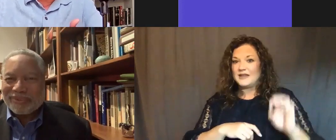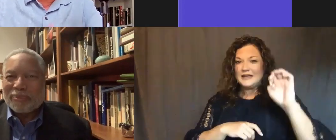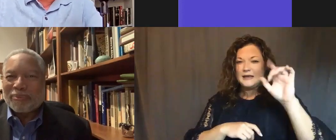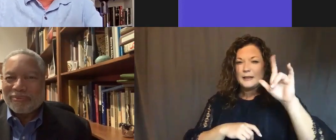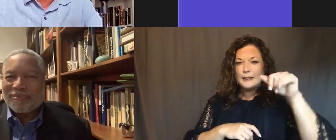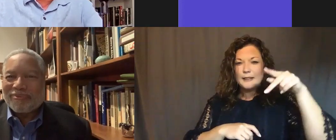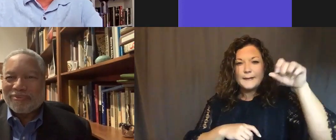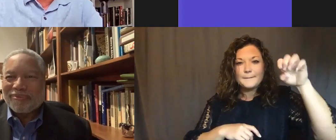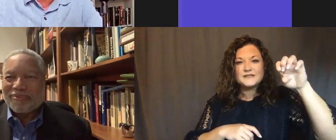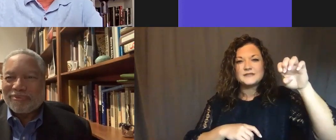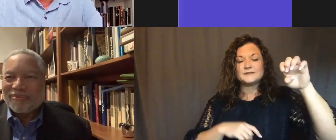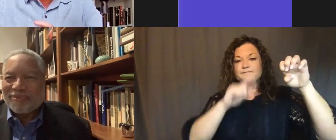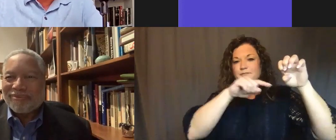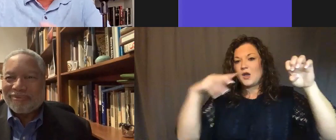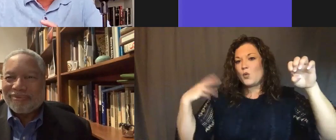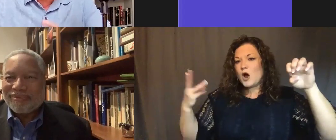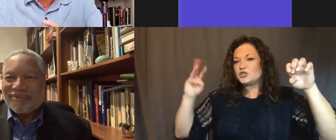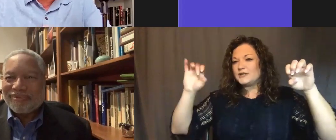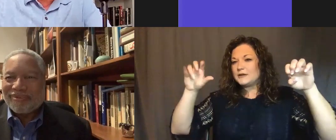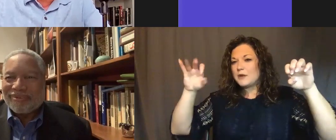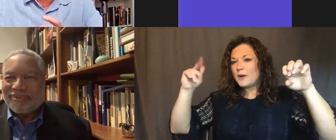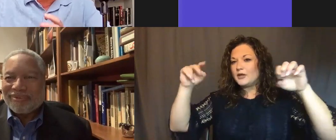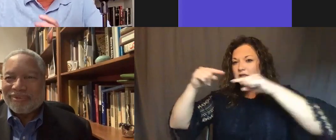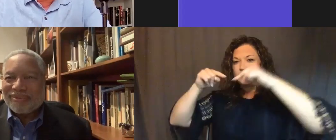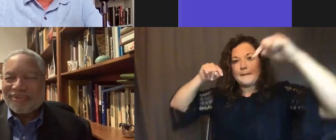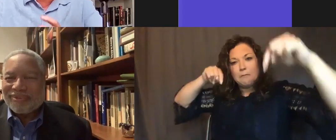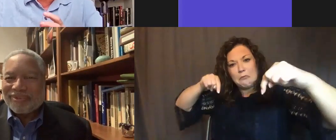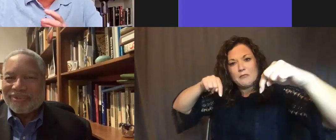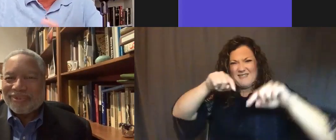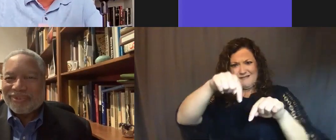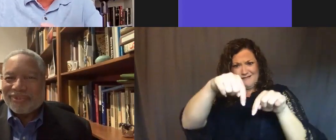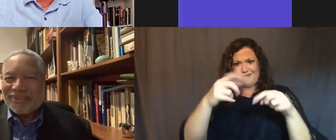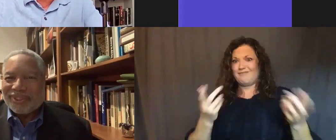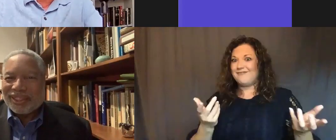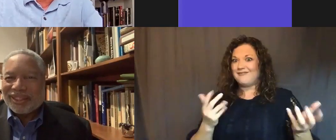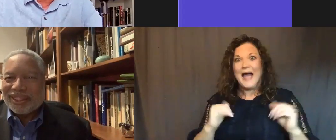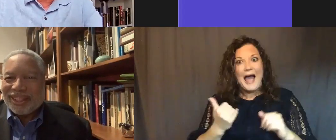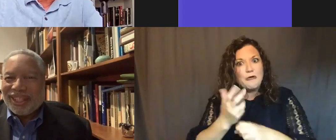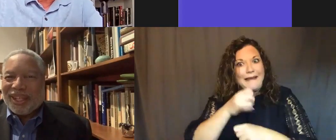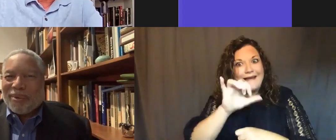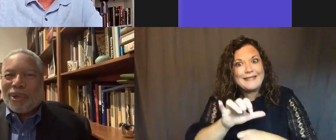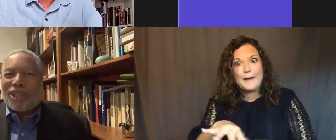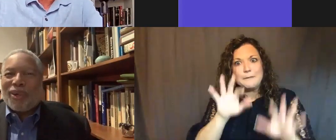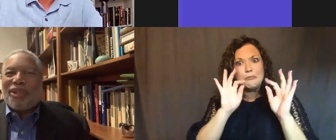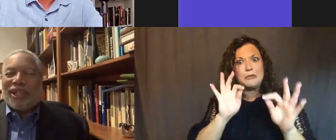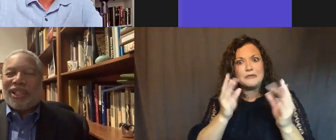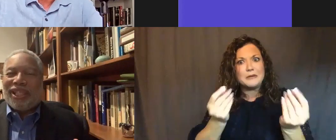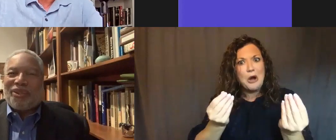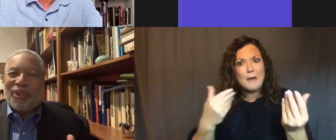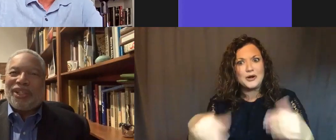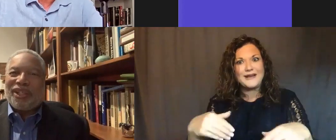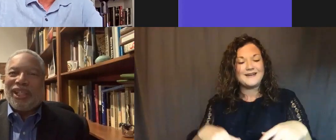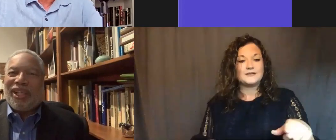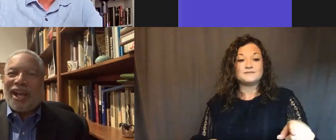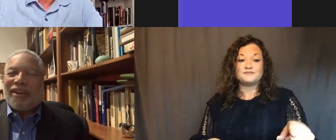catty corner from the Washington Monument. How did the museum wind up with that prime real estate? Well, what's so interesting